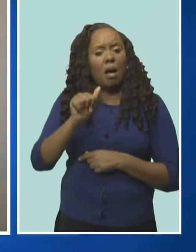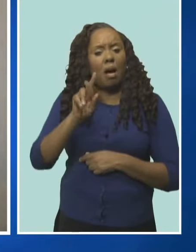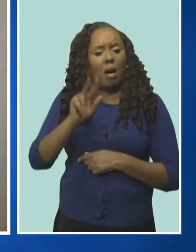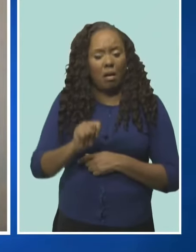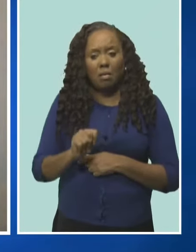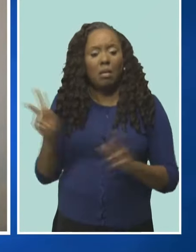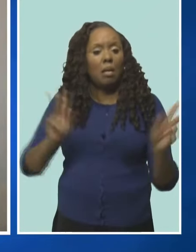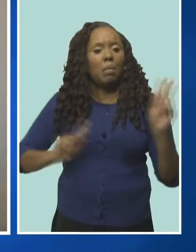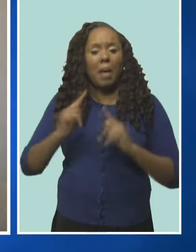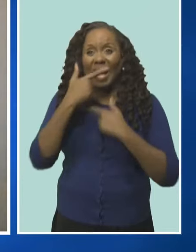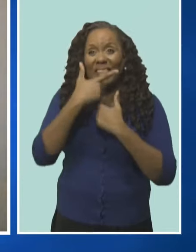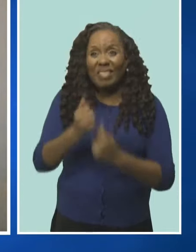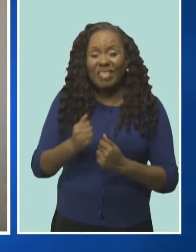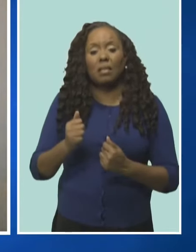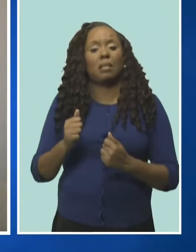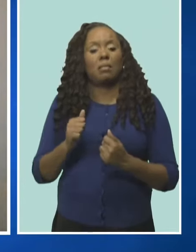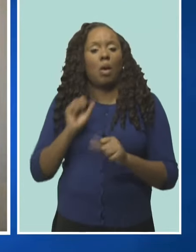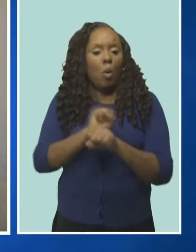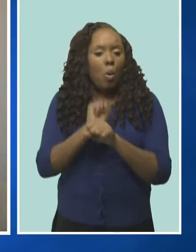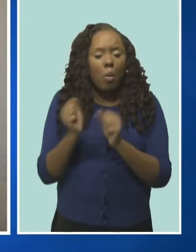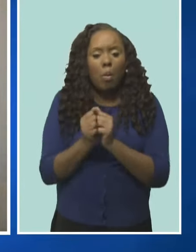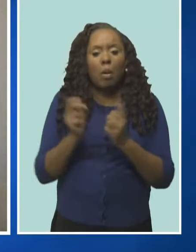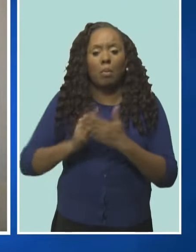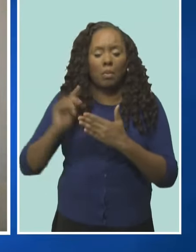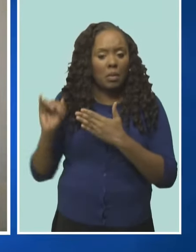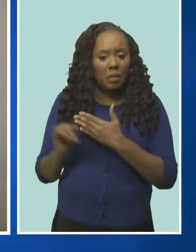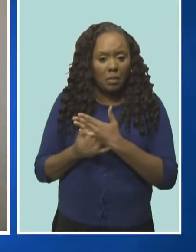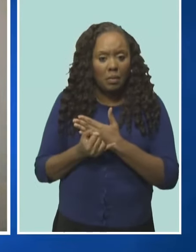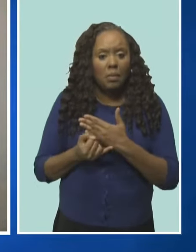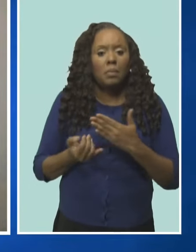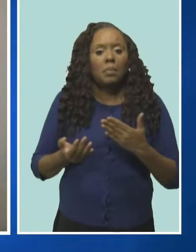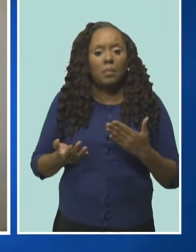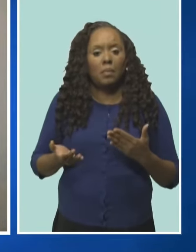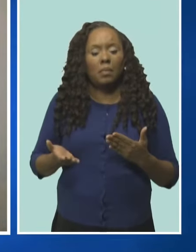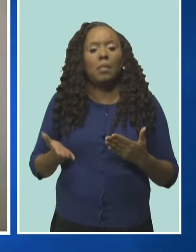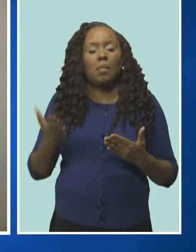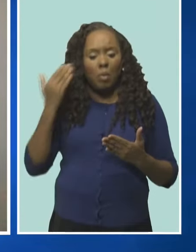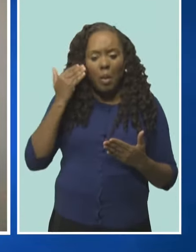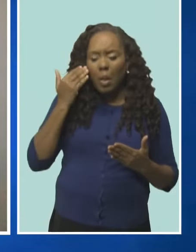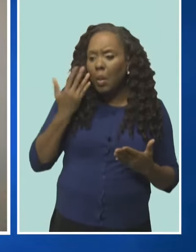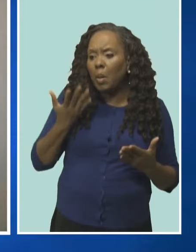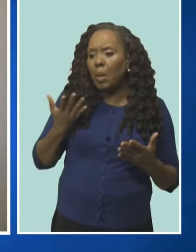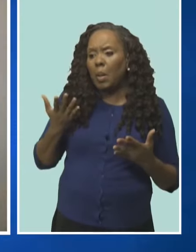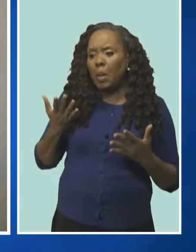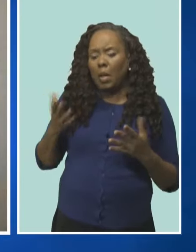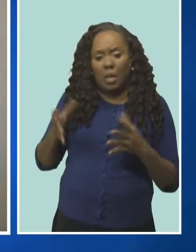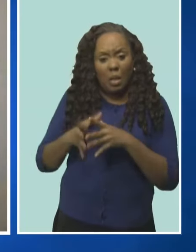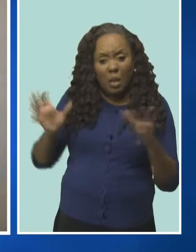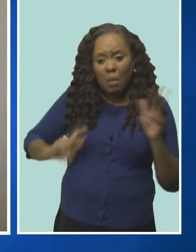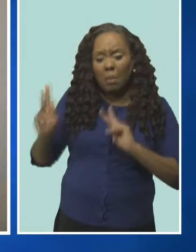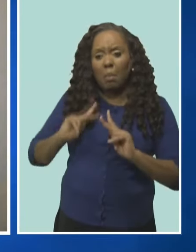Not so much as perhaps in the past, as is noted that we have been able rebuild, but they're very much quite